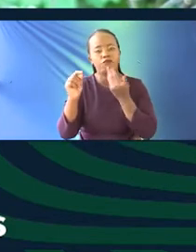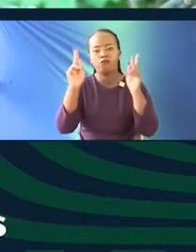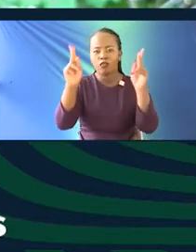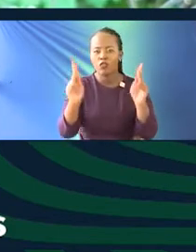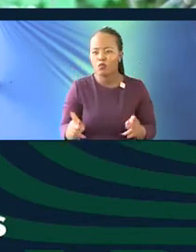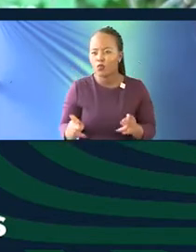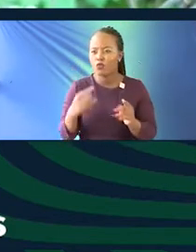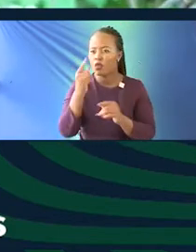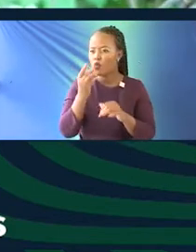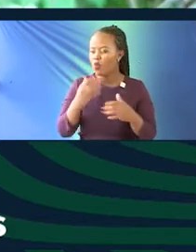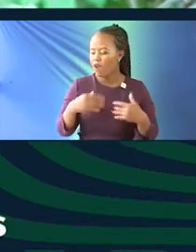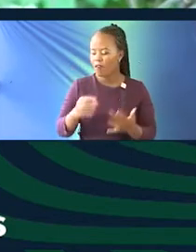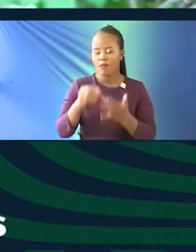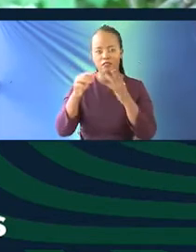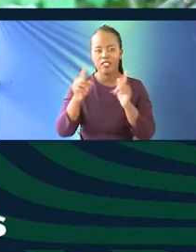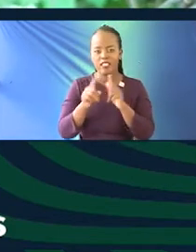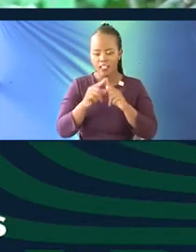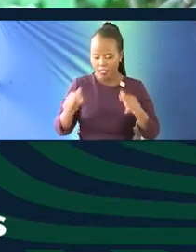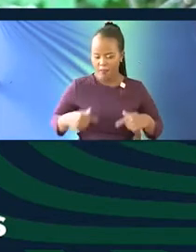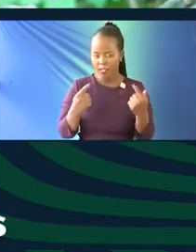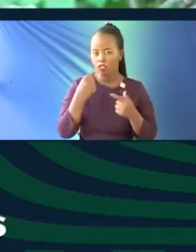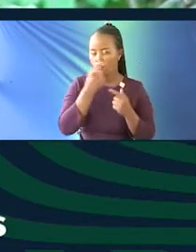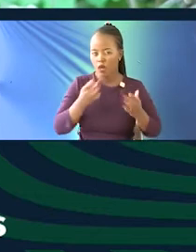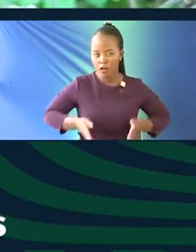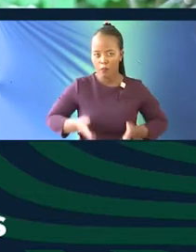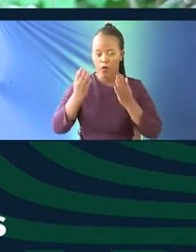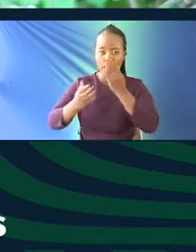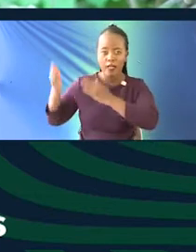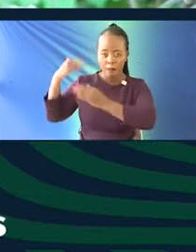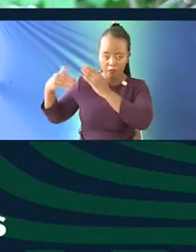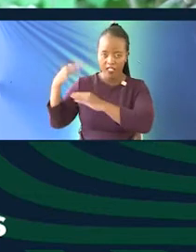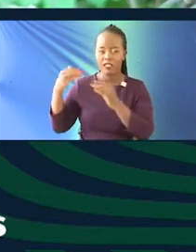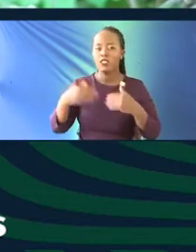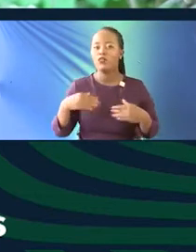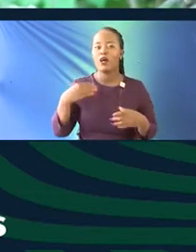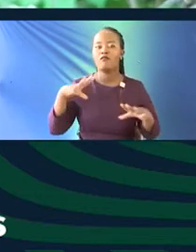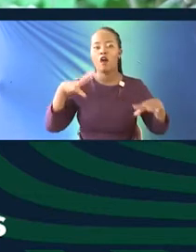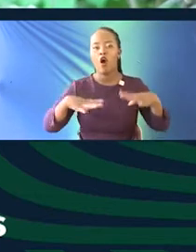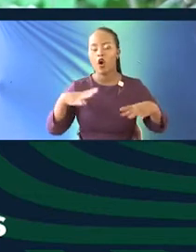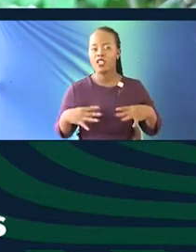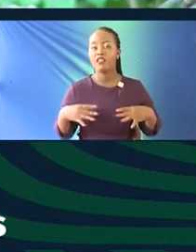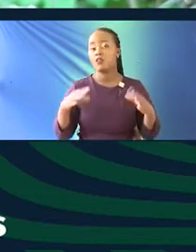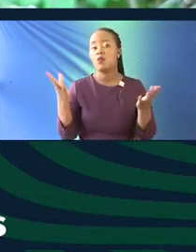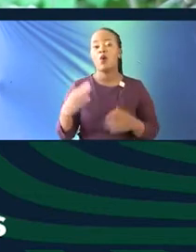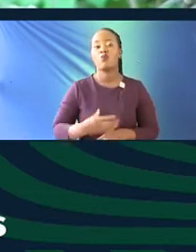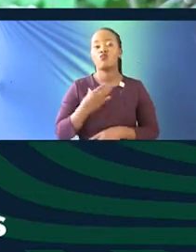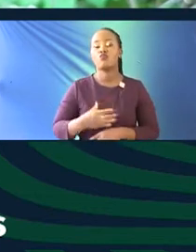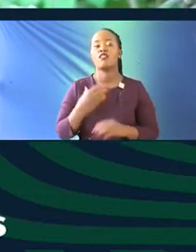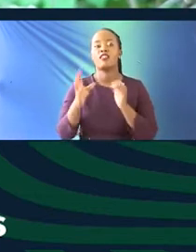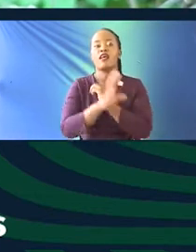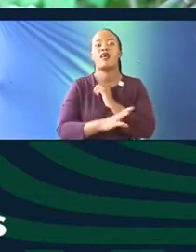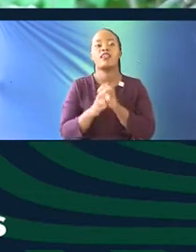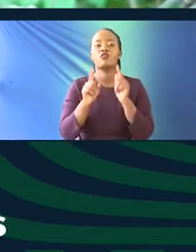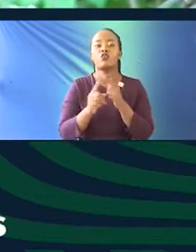had, or people who were born before us had, of going up country every holiday, or going up country regularly, and interacting with grandma and